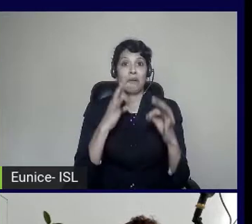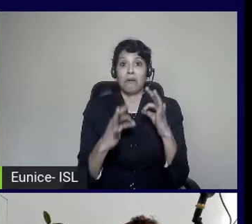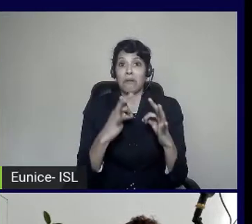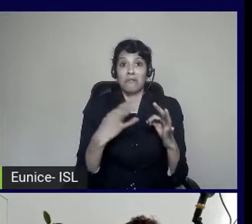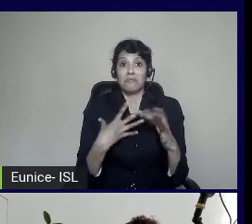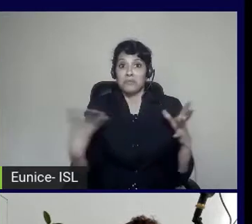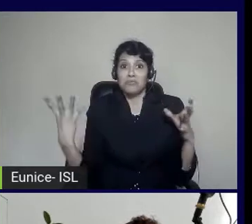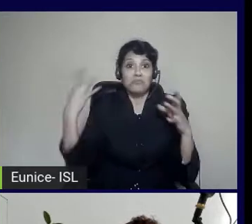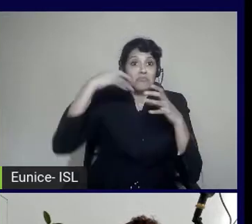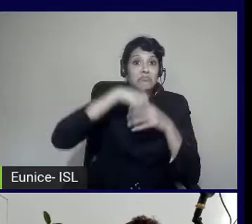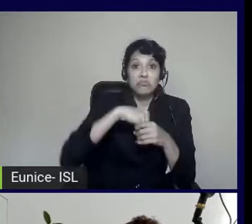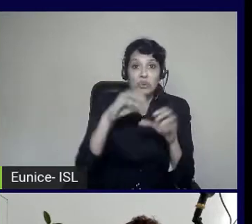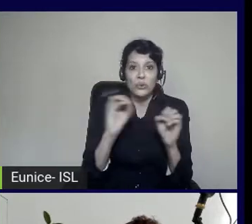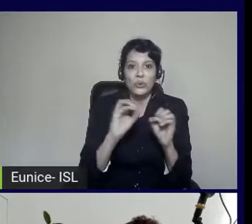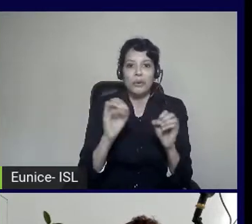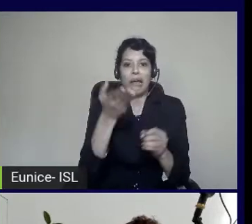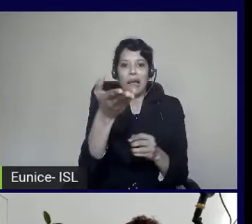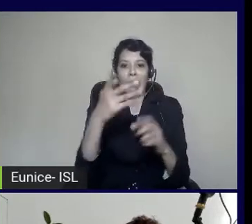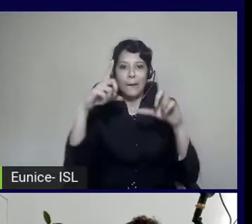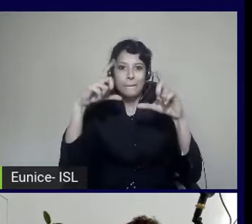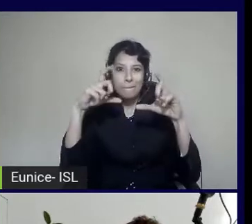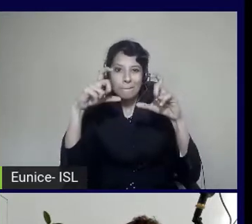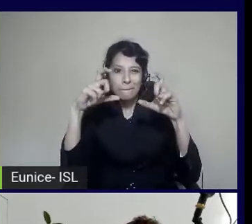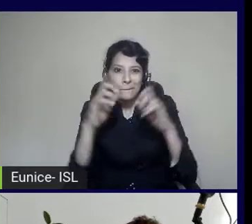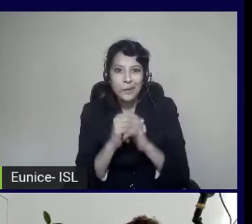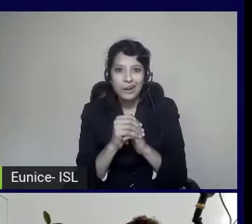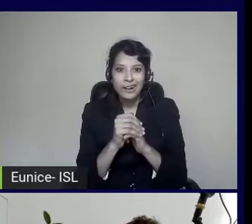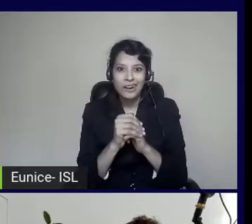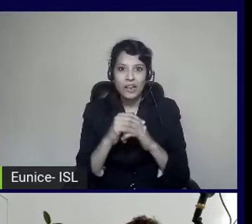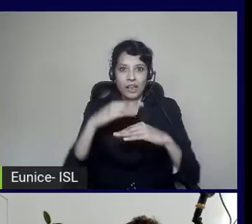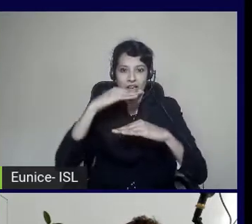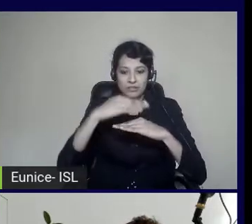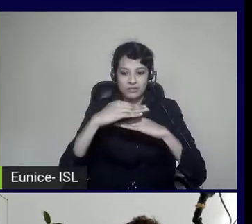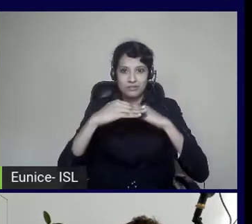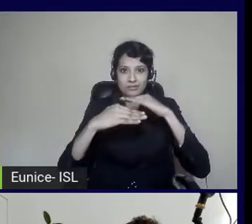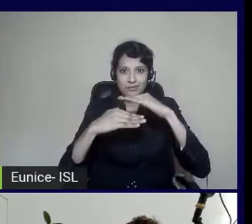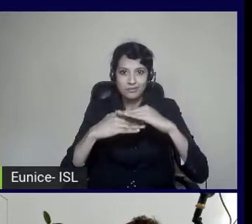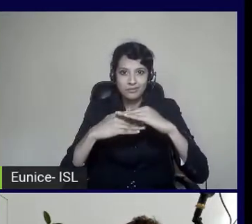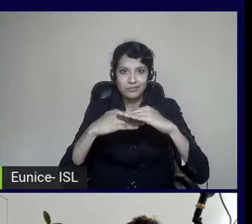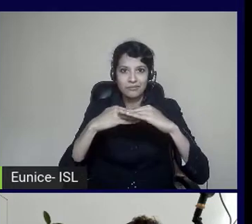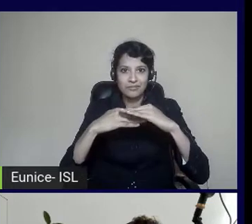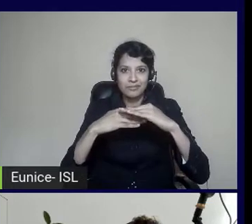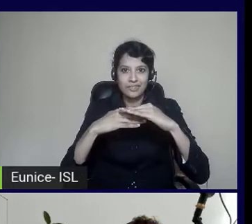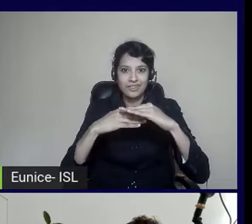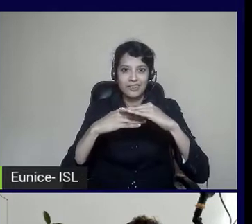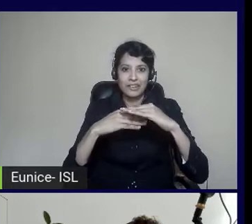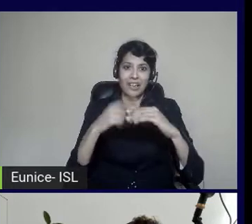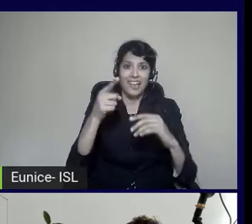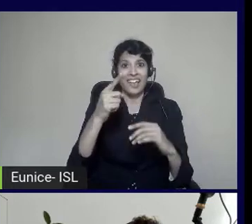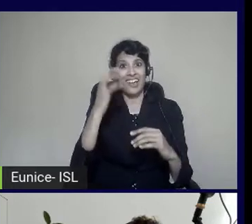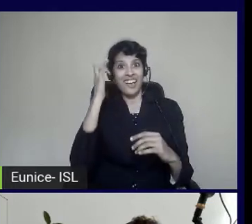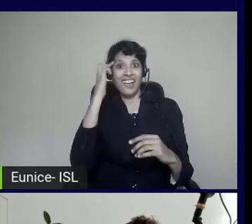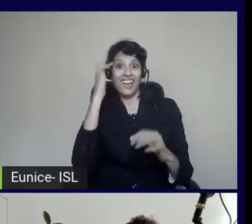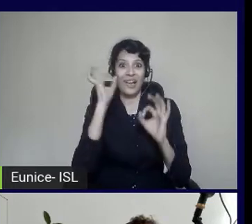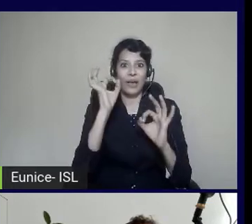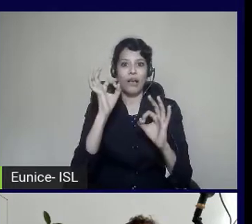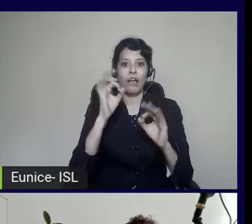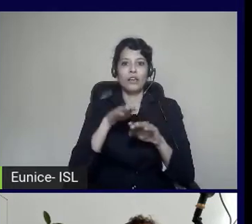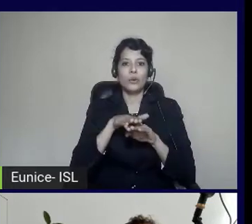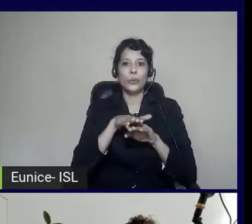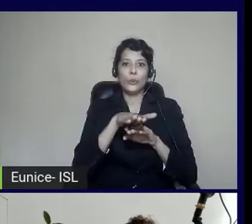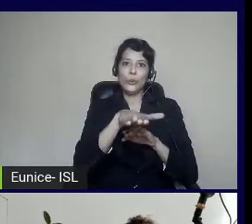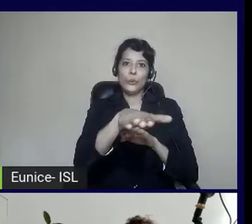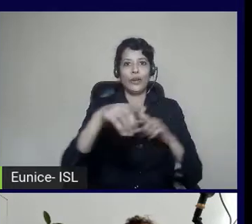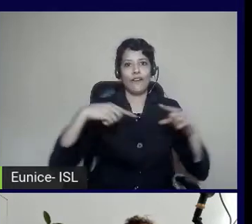this where that Hydra is created right at the end there. You see they had good intentions, and then at the end, they